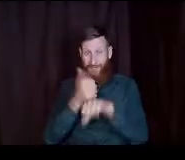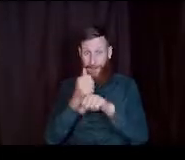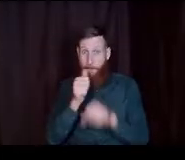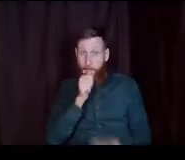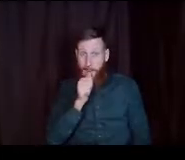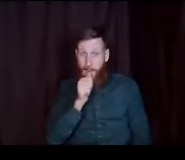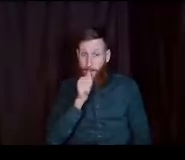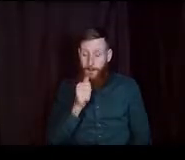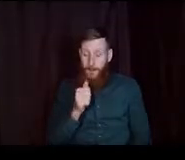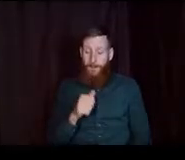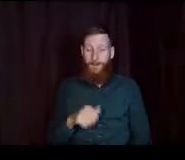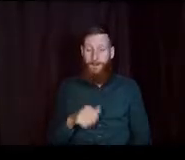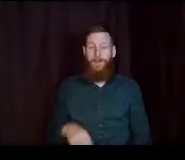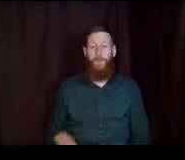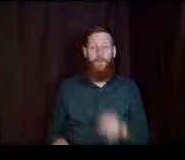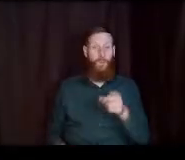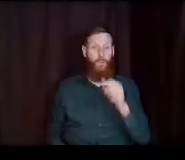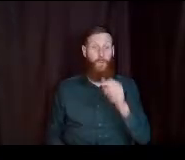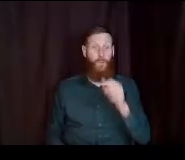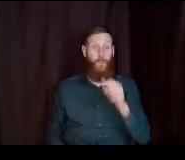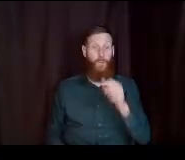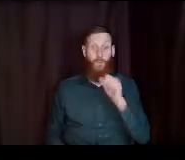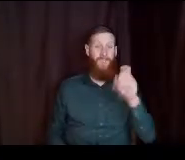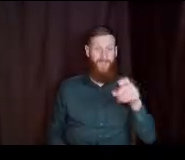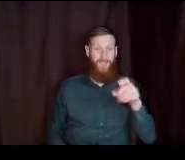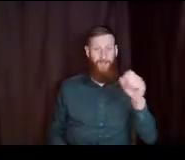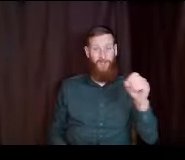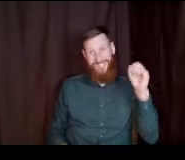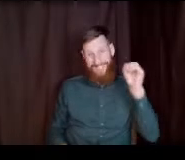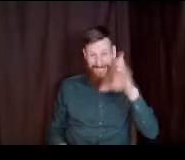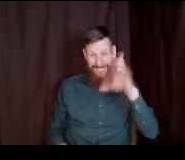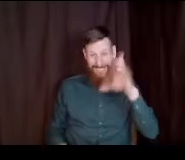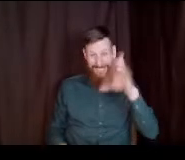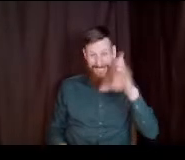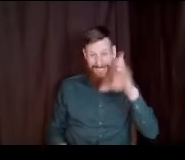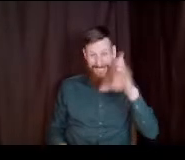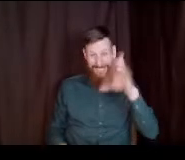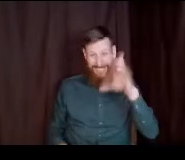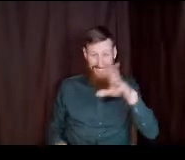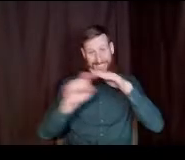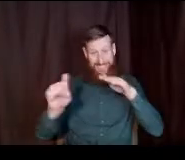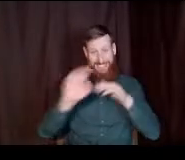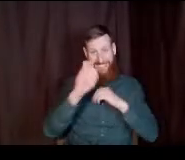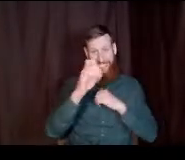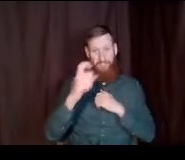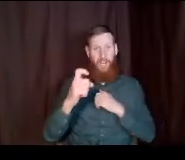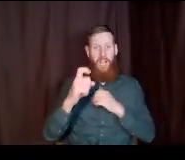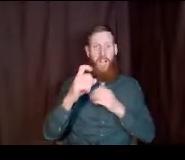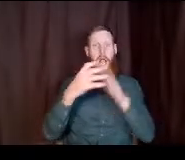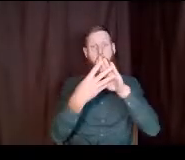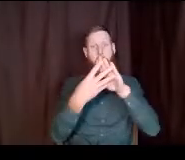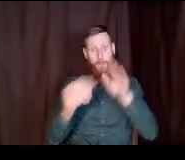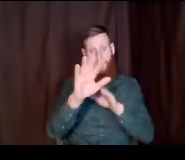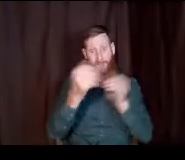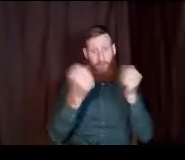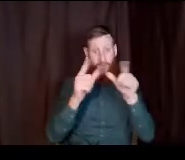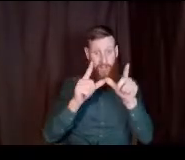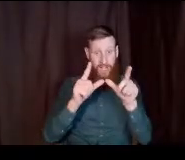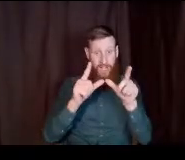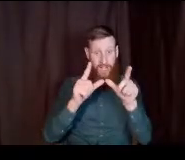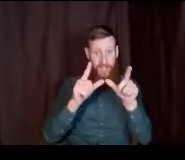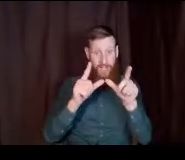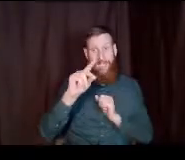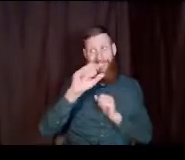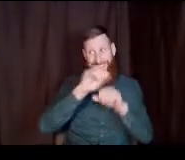don't have those you have to send them a physical xerox copy of your driver's license or id to the